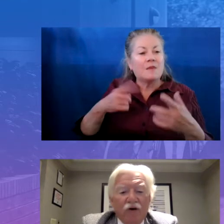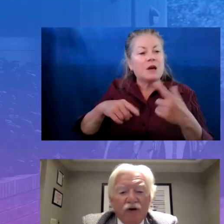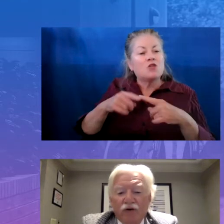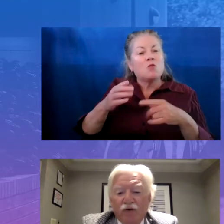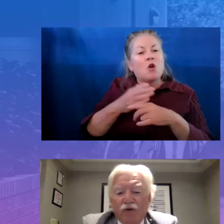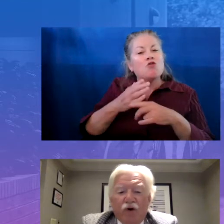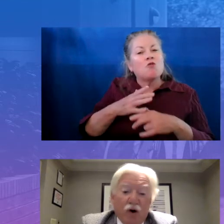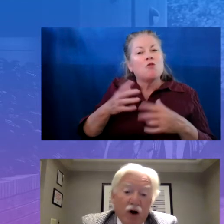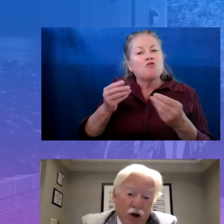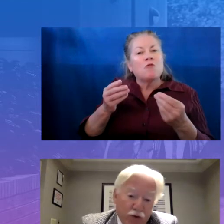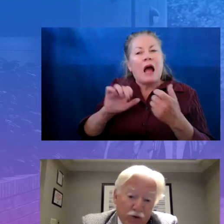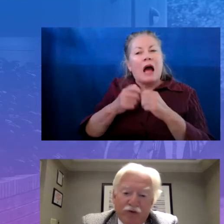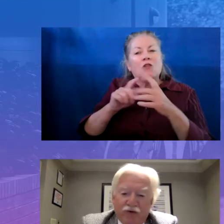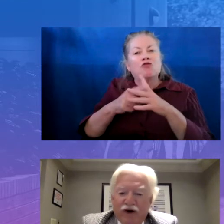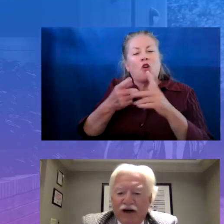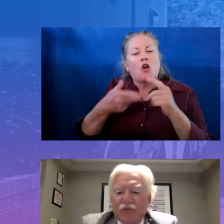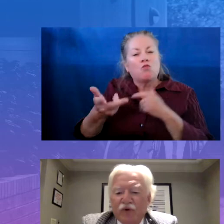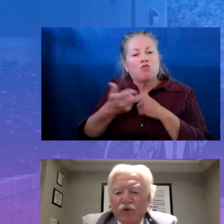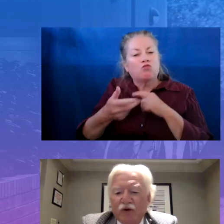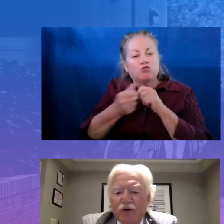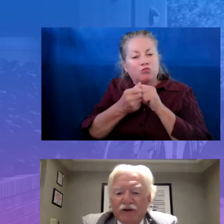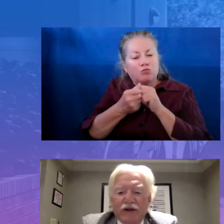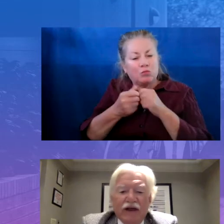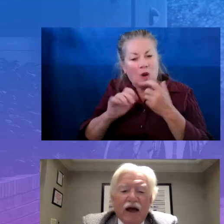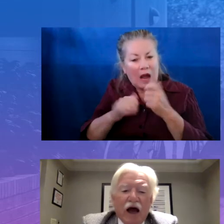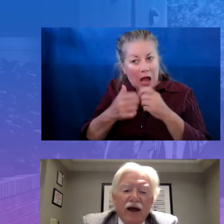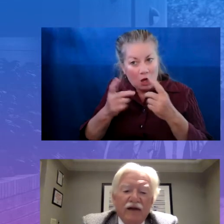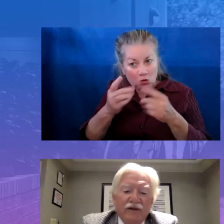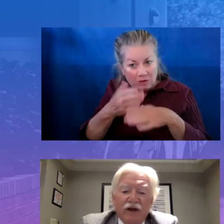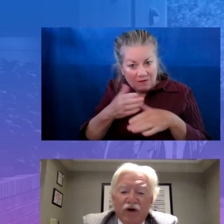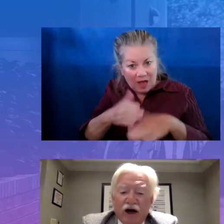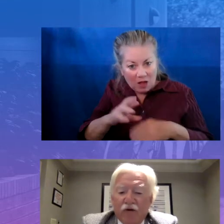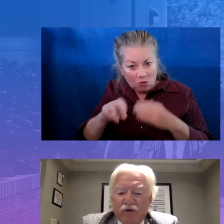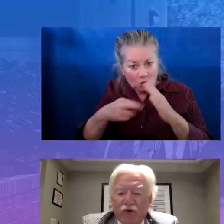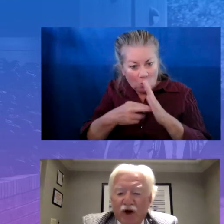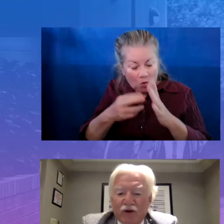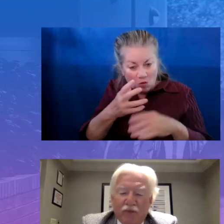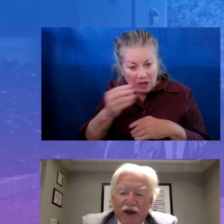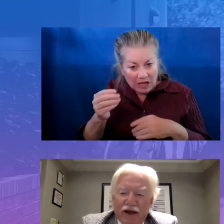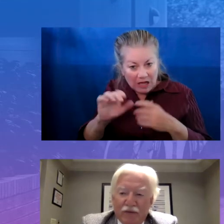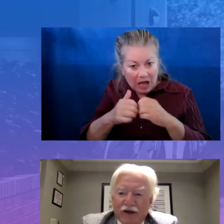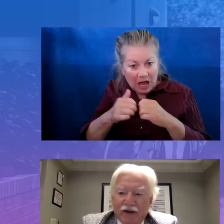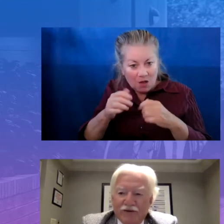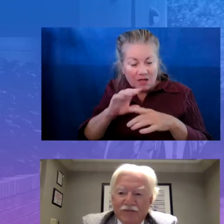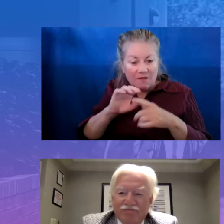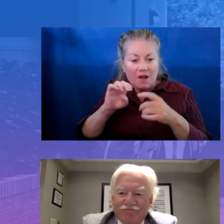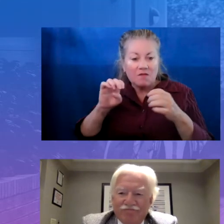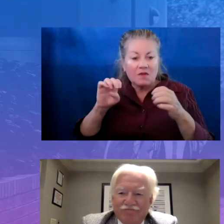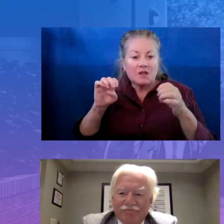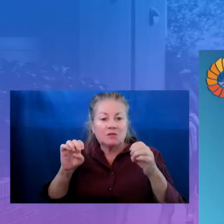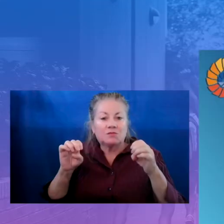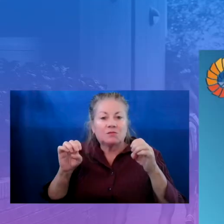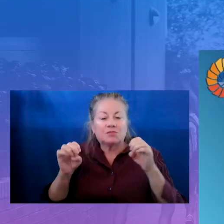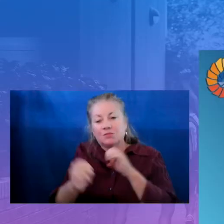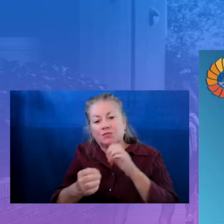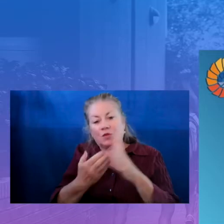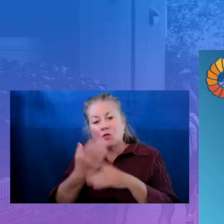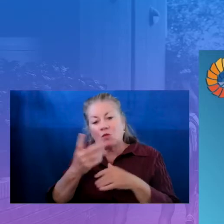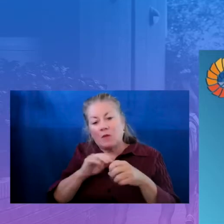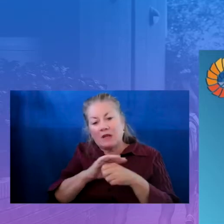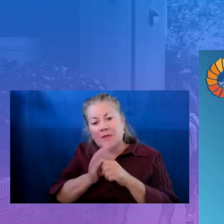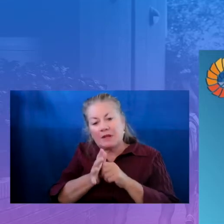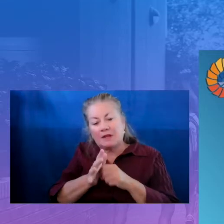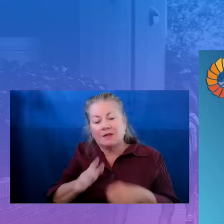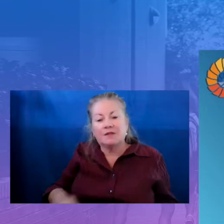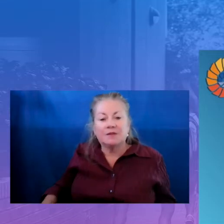How did you or how do you divide up your roles and how has it evolved throughout the pandemic? Thank you for that